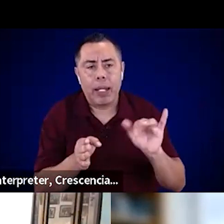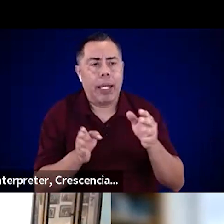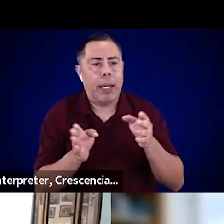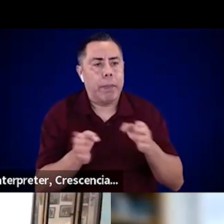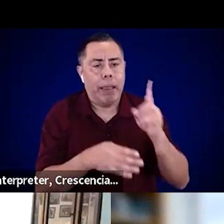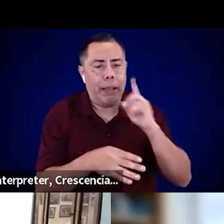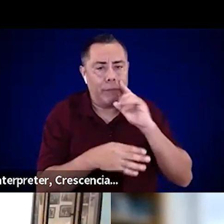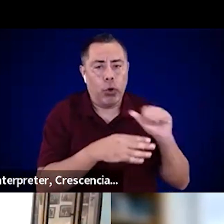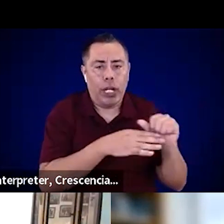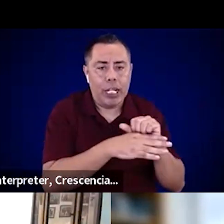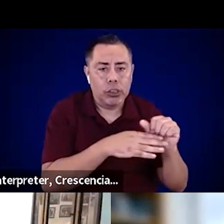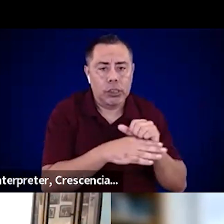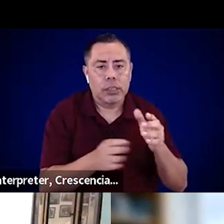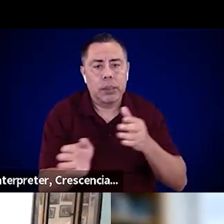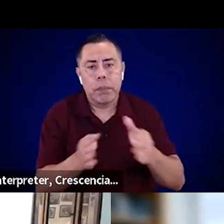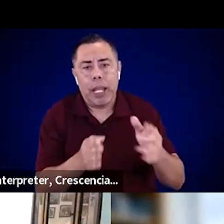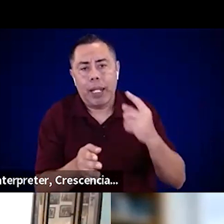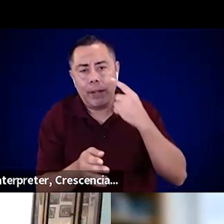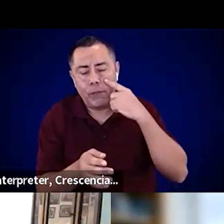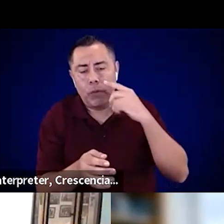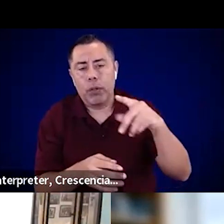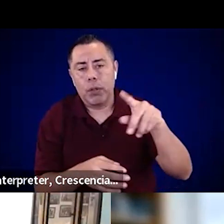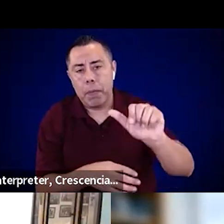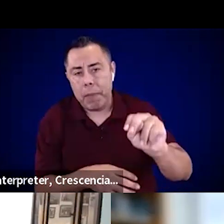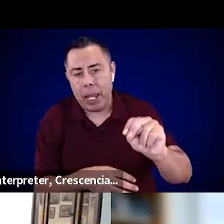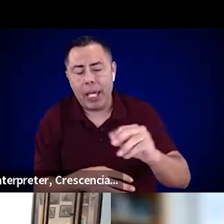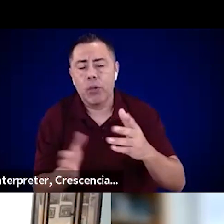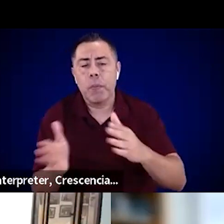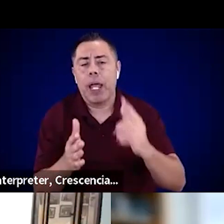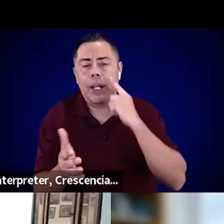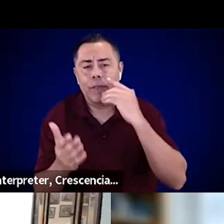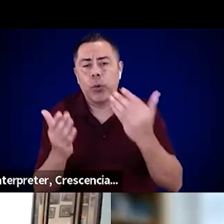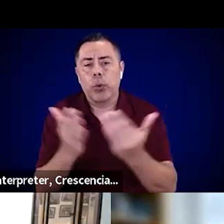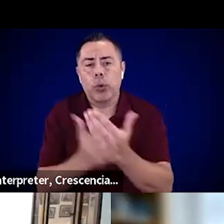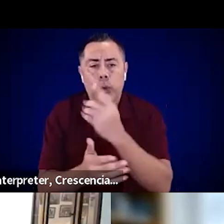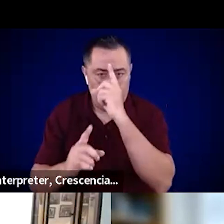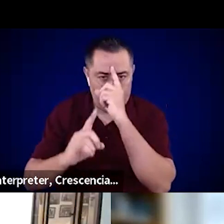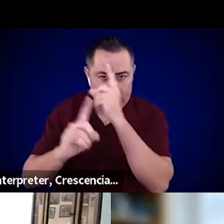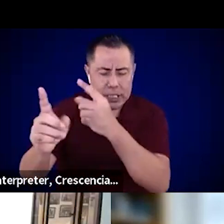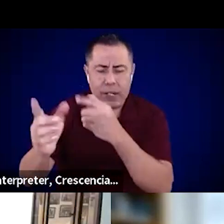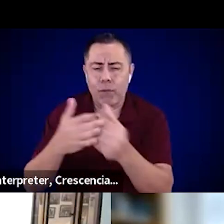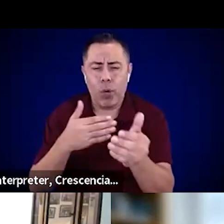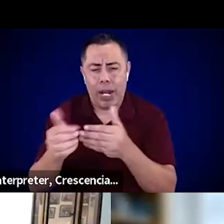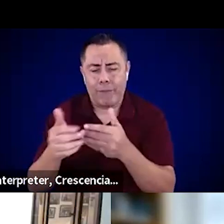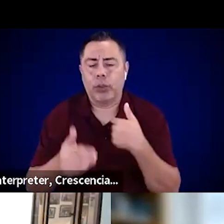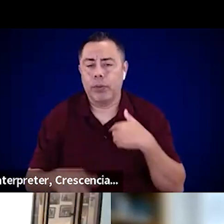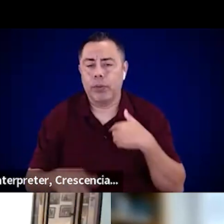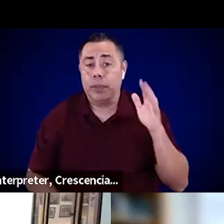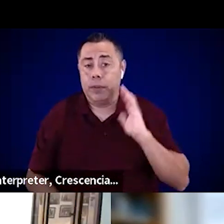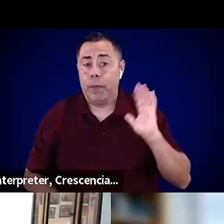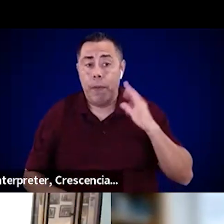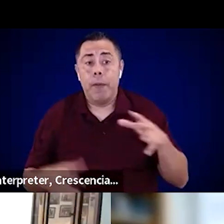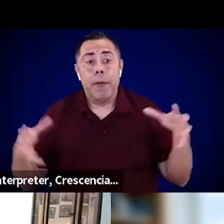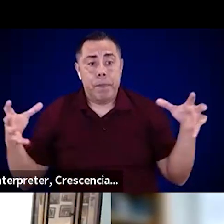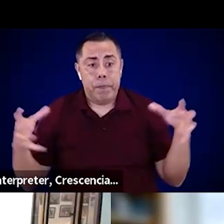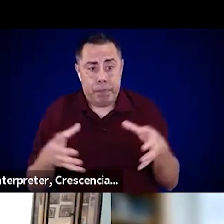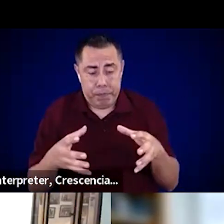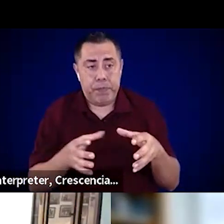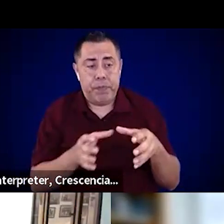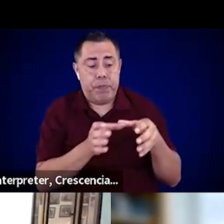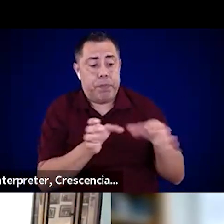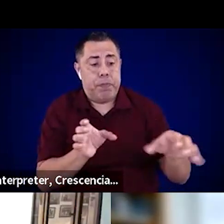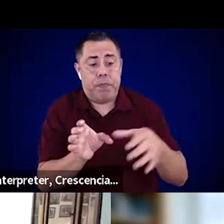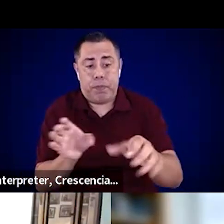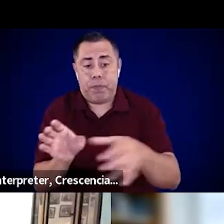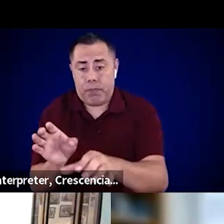or a new initiative, whatever else it may be. And we would collect their input as a part of the planning